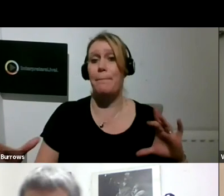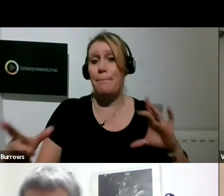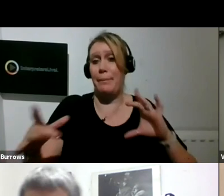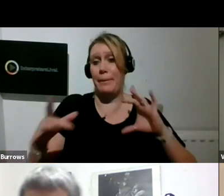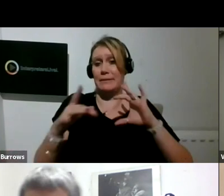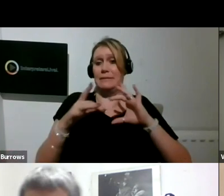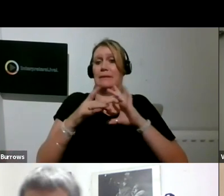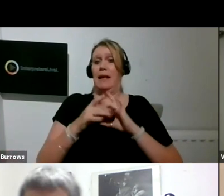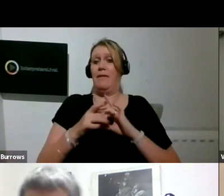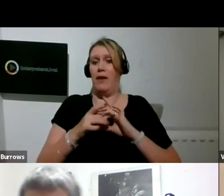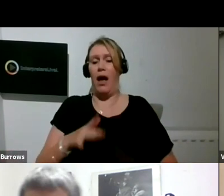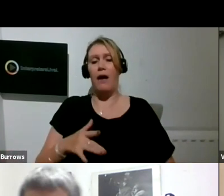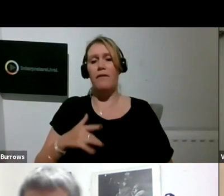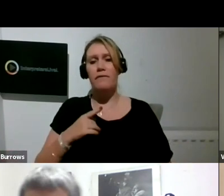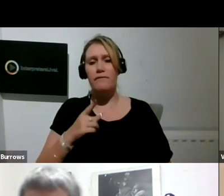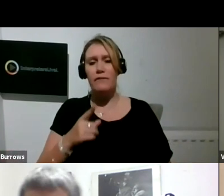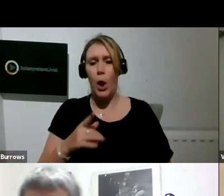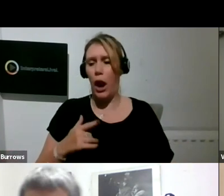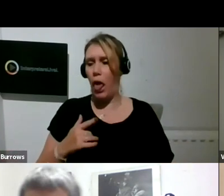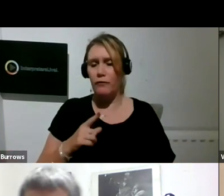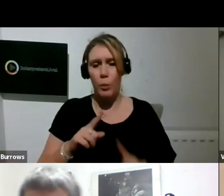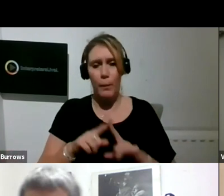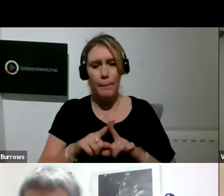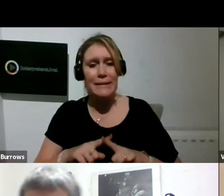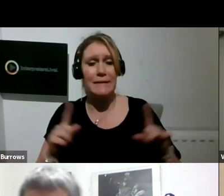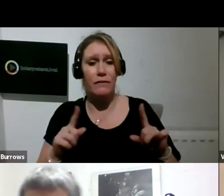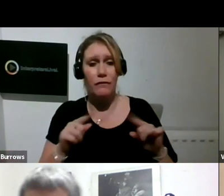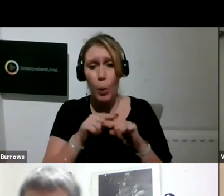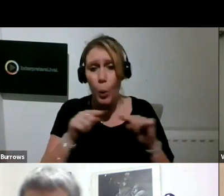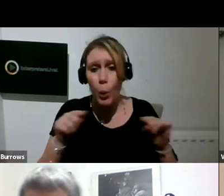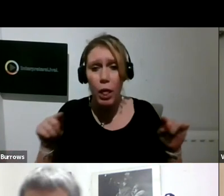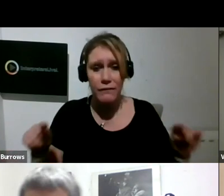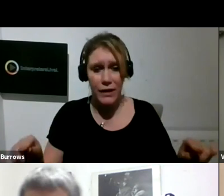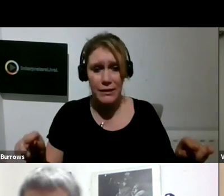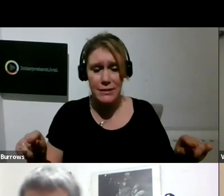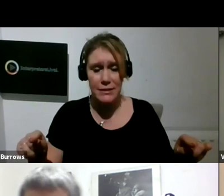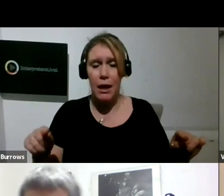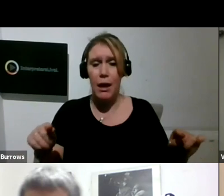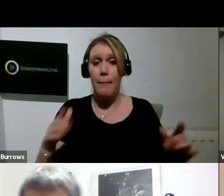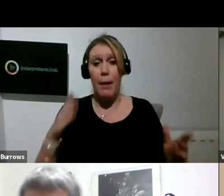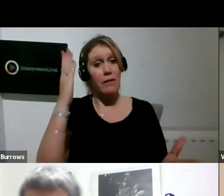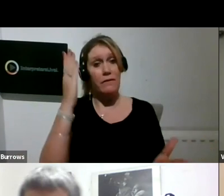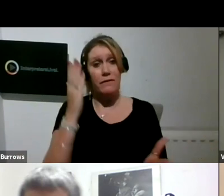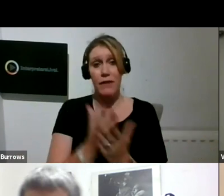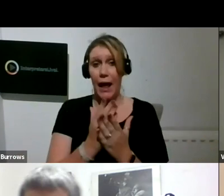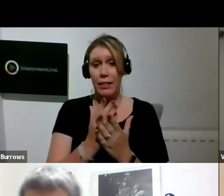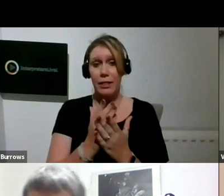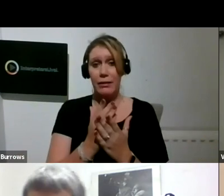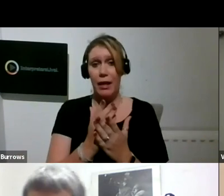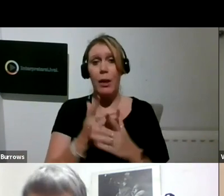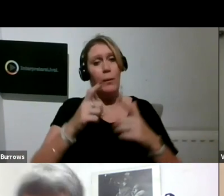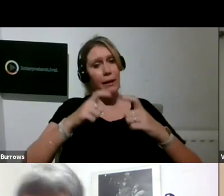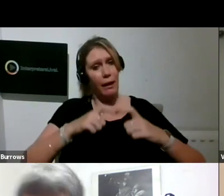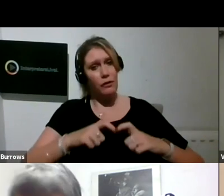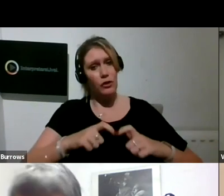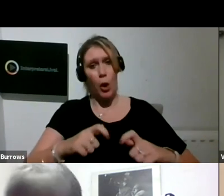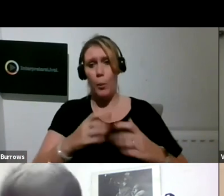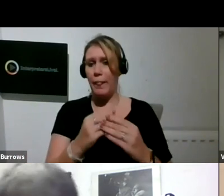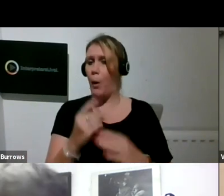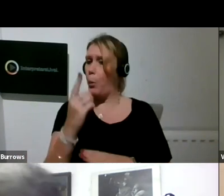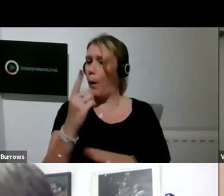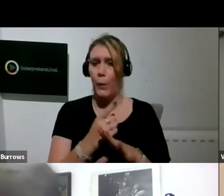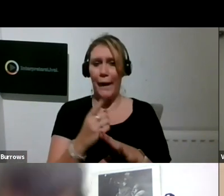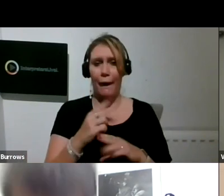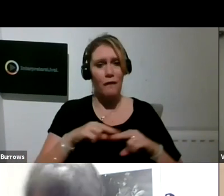life would have been very, very different for all of us. And the fact that we were able to move without even a kind of week off into a